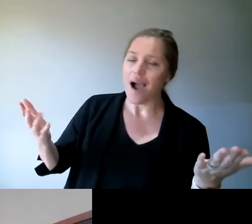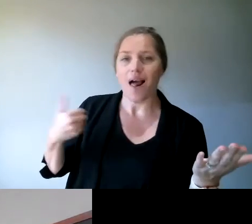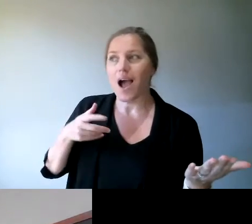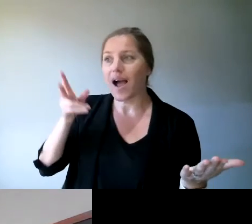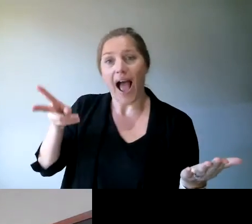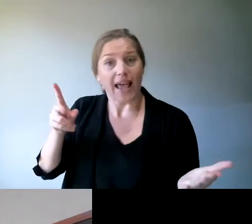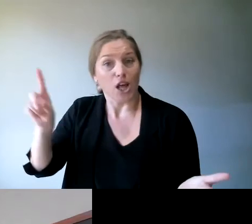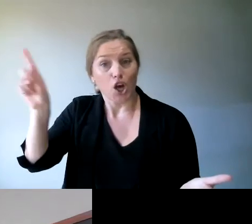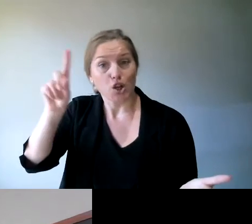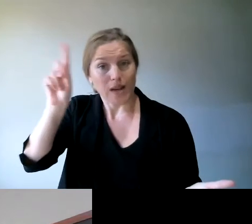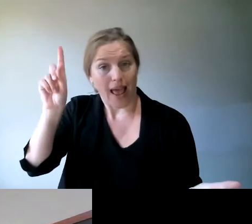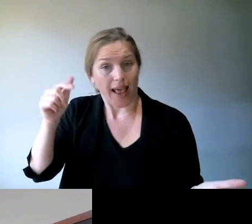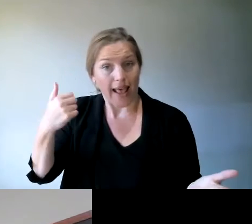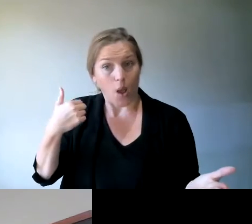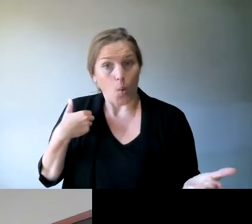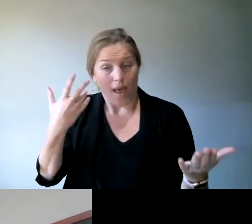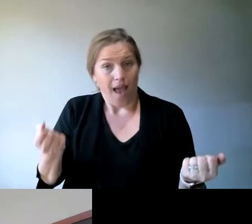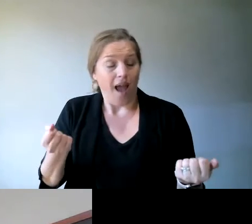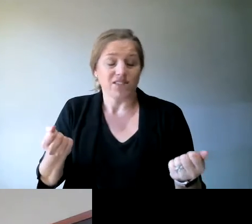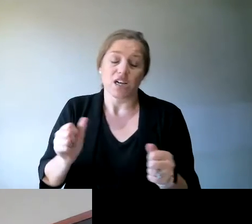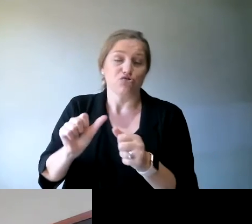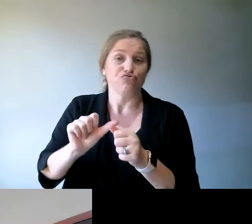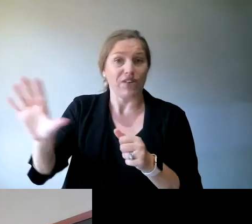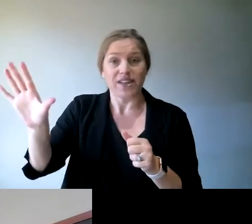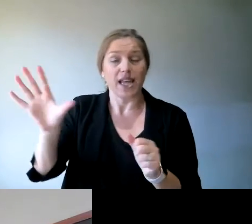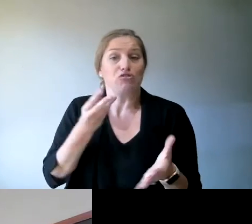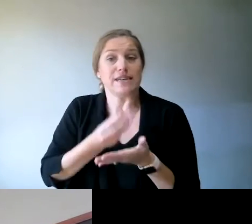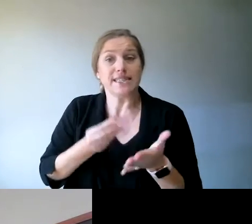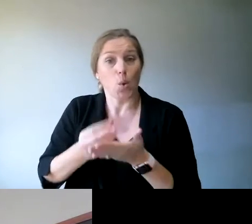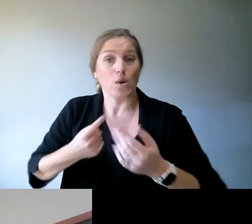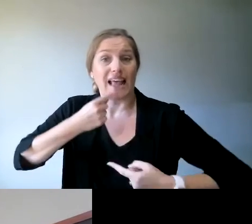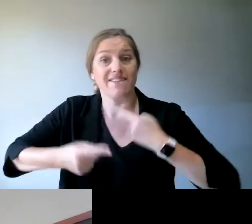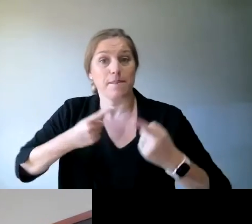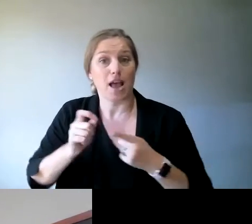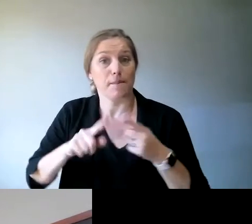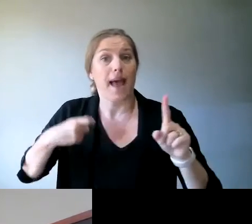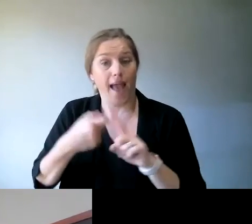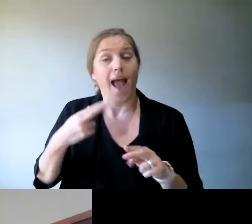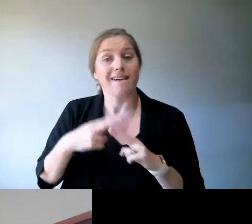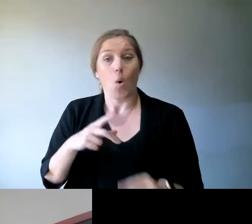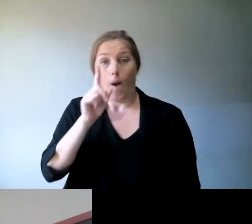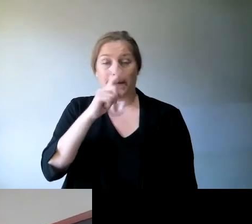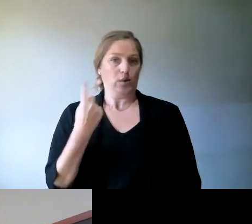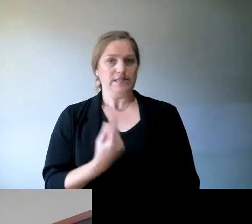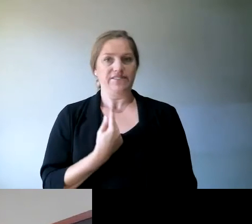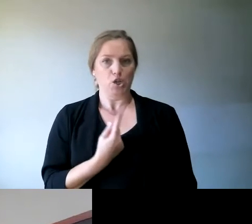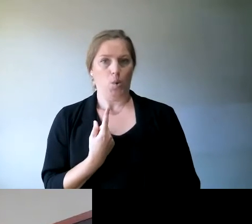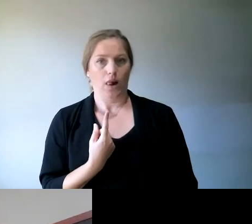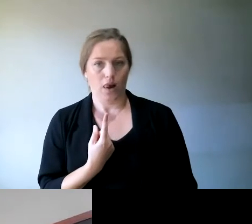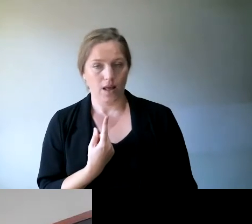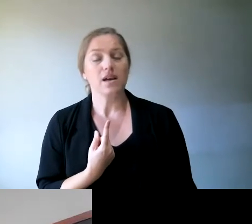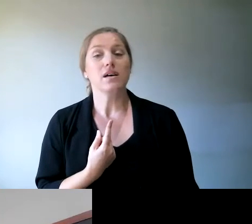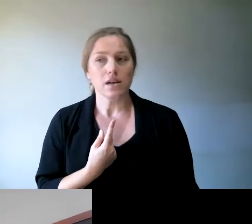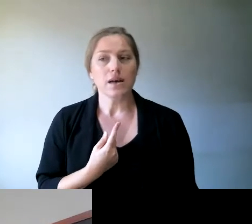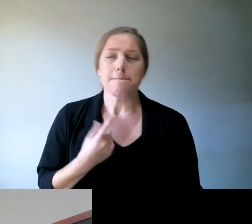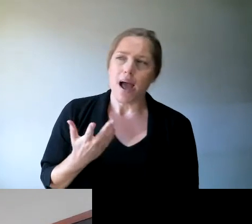today's get together, there's a terrific resources and information pack for individuals. And I guess the